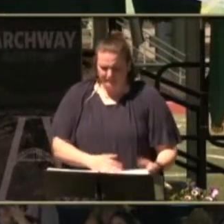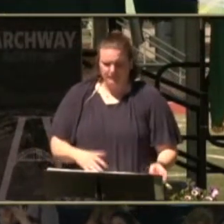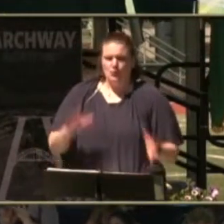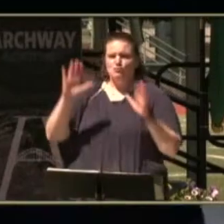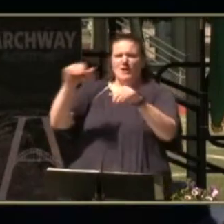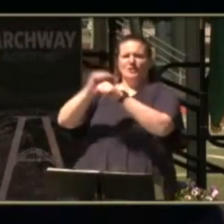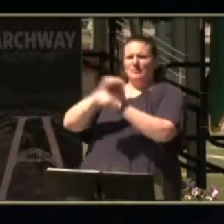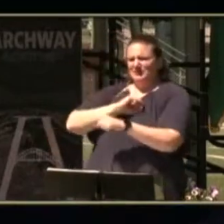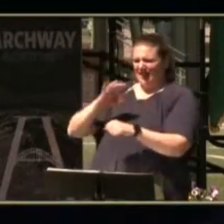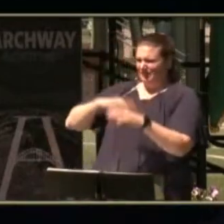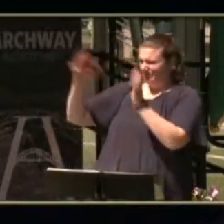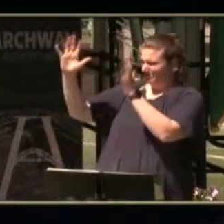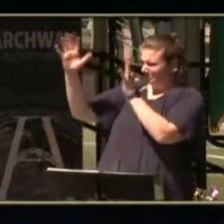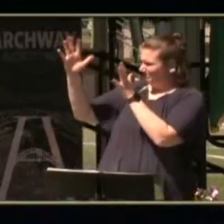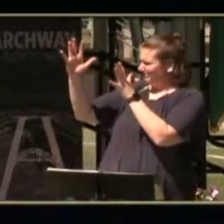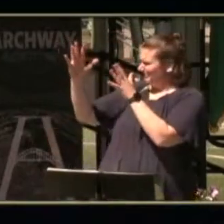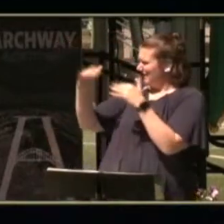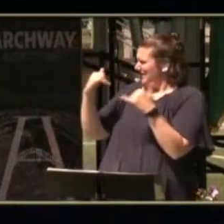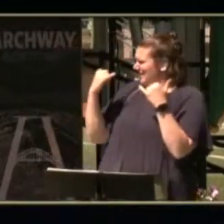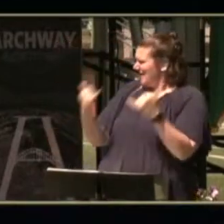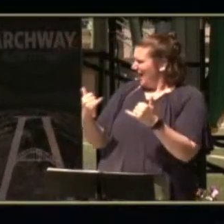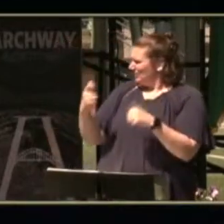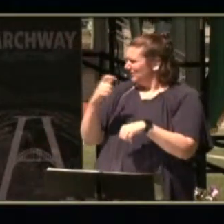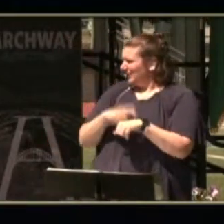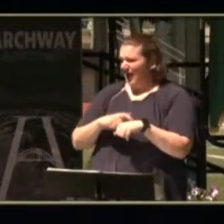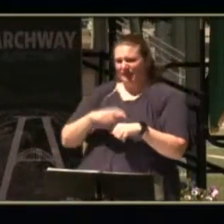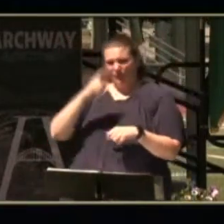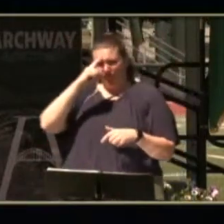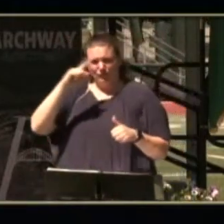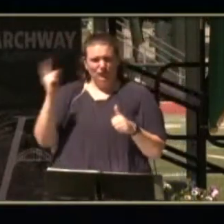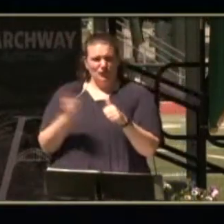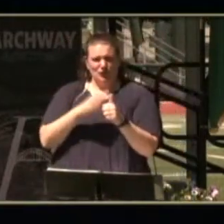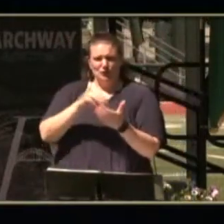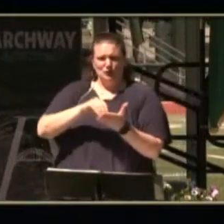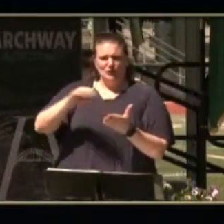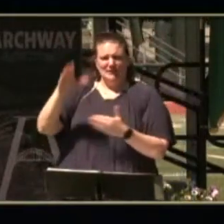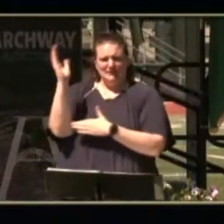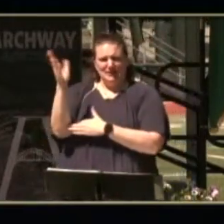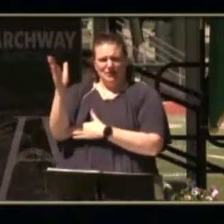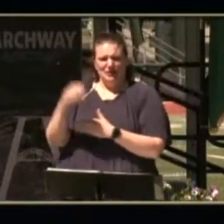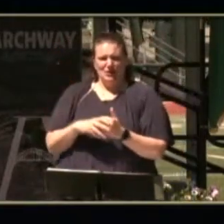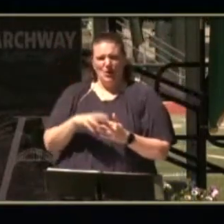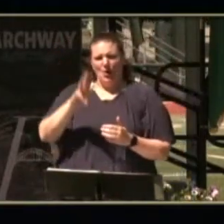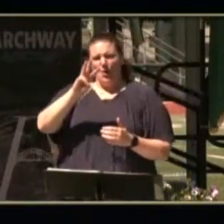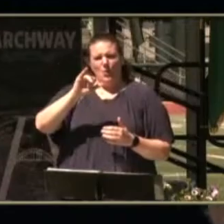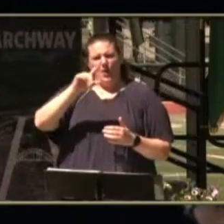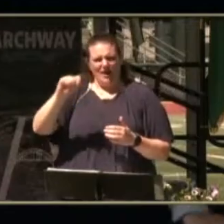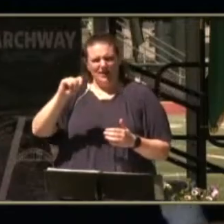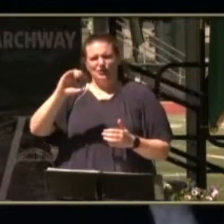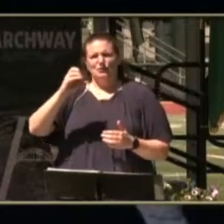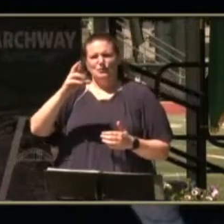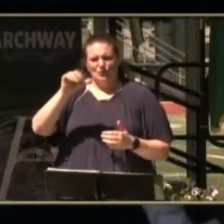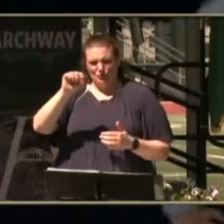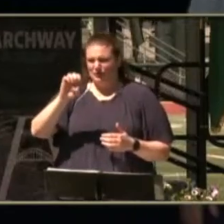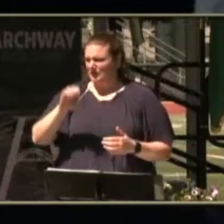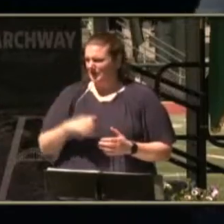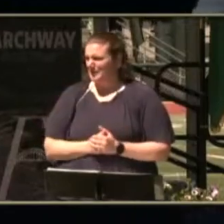job staff now it is time for our first student speaker wyatt cruz